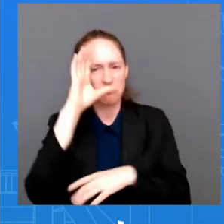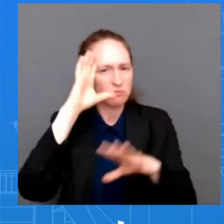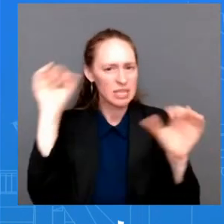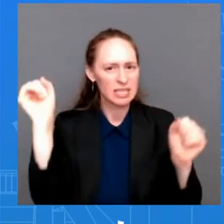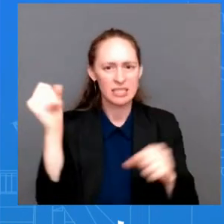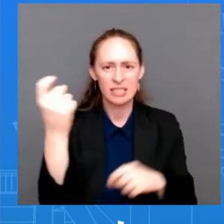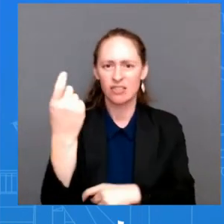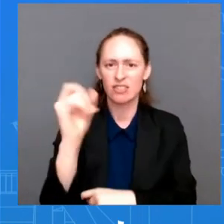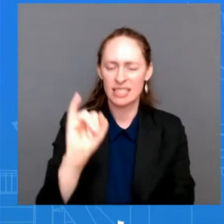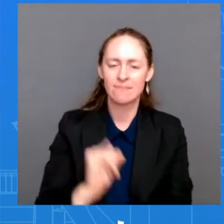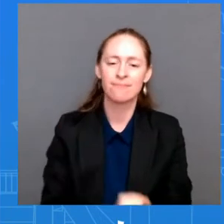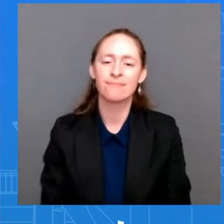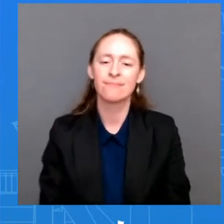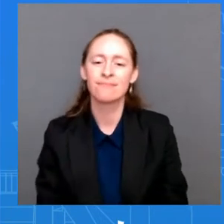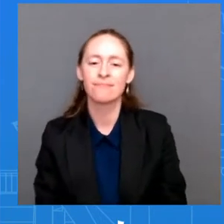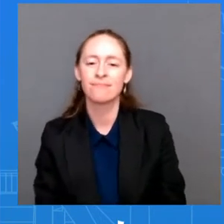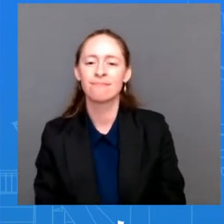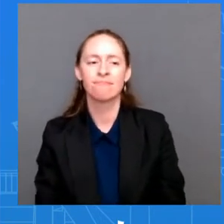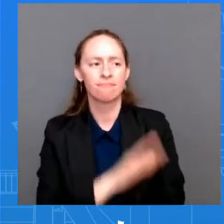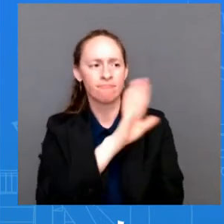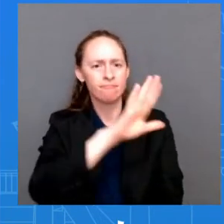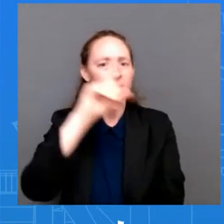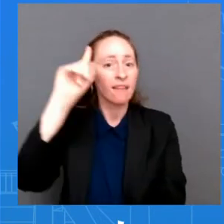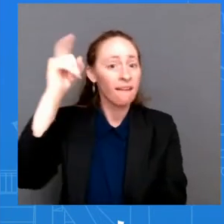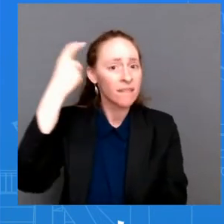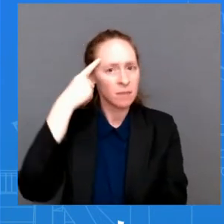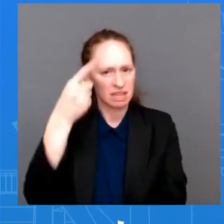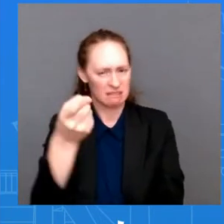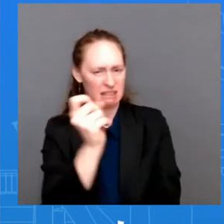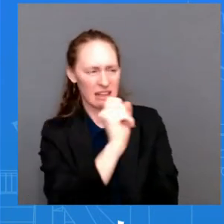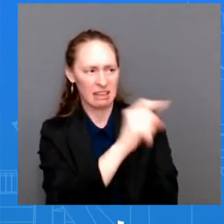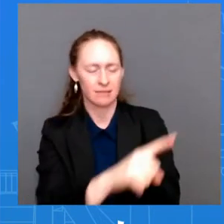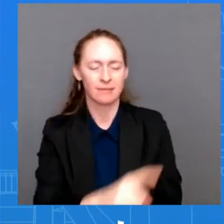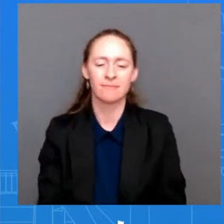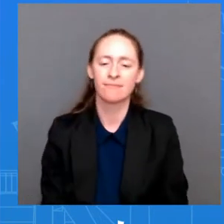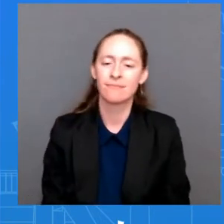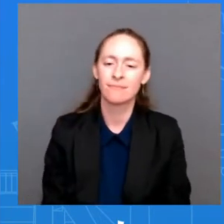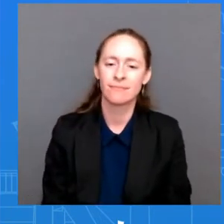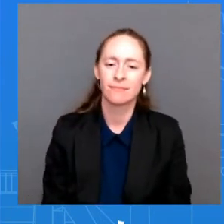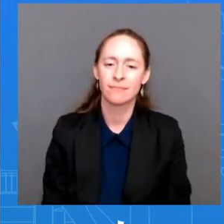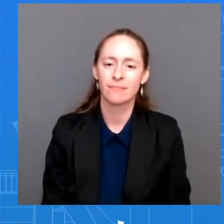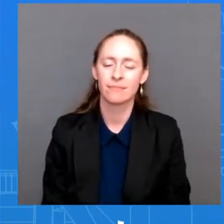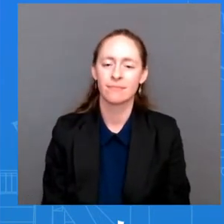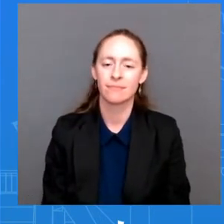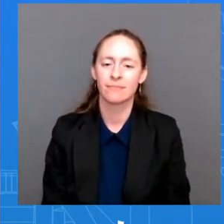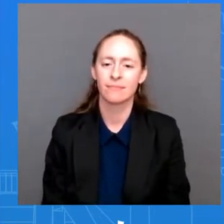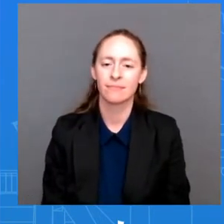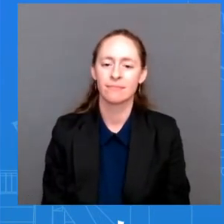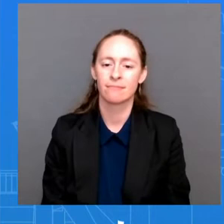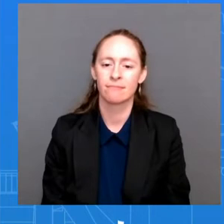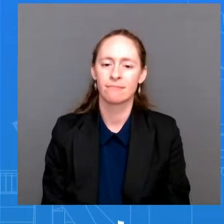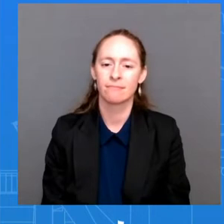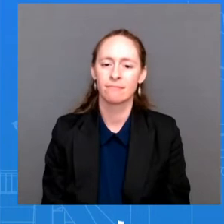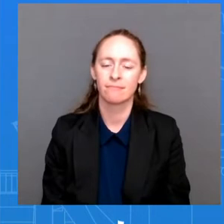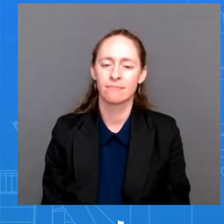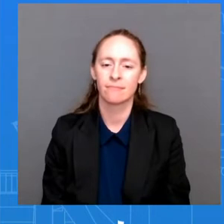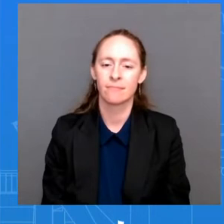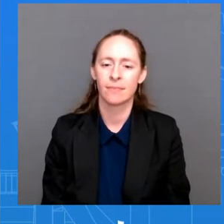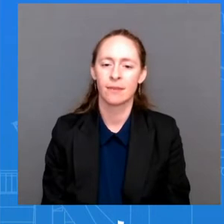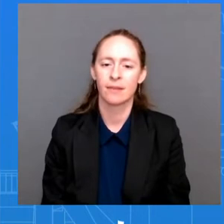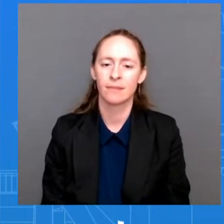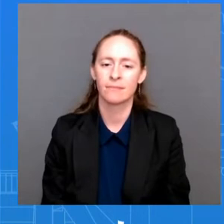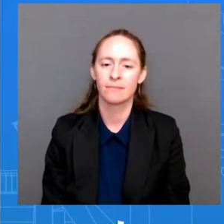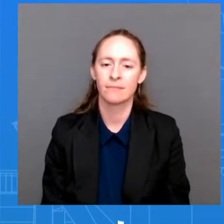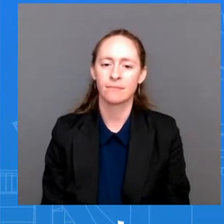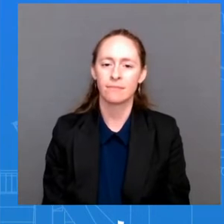their military leaders. There has been, you've heard Chairman Milley talk about this, even before